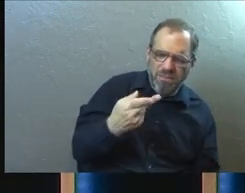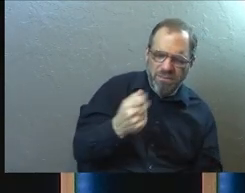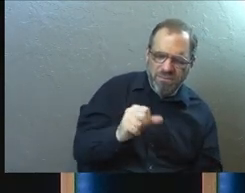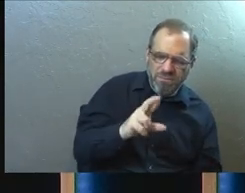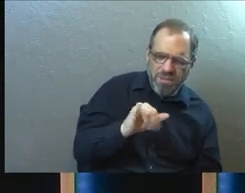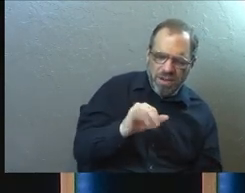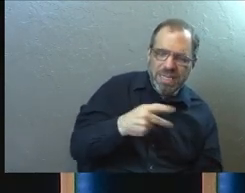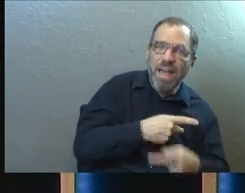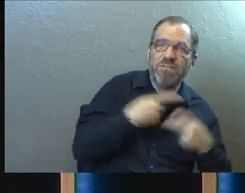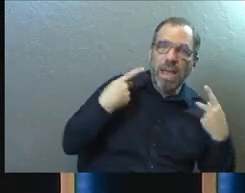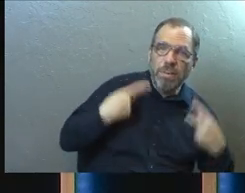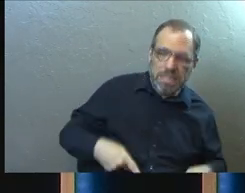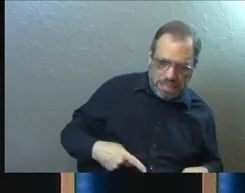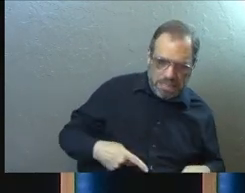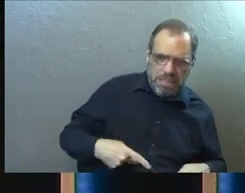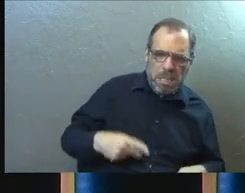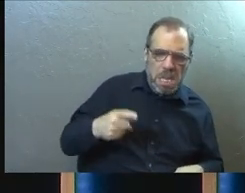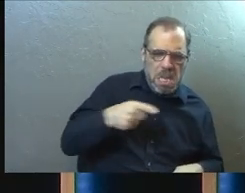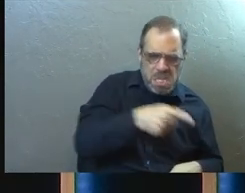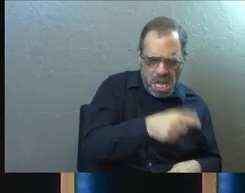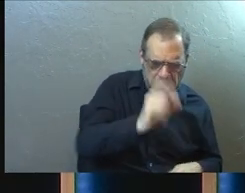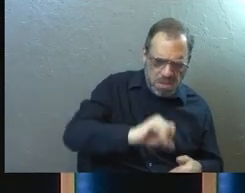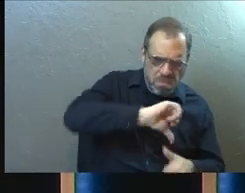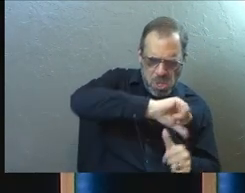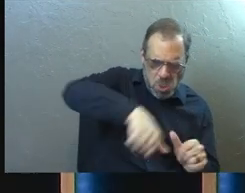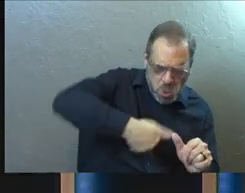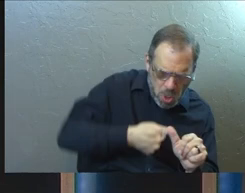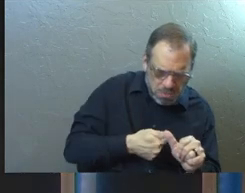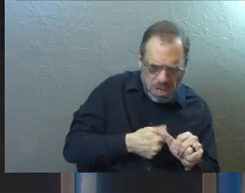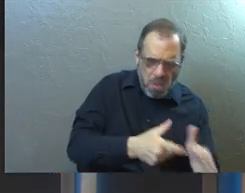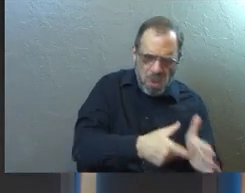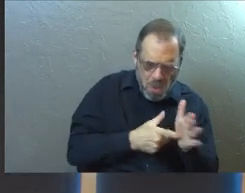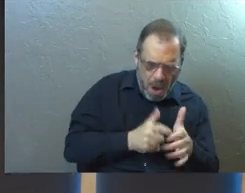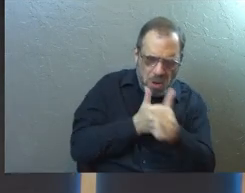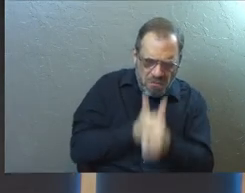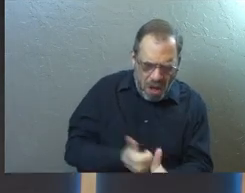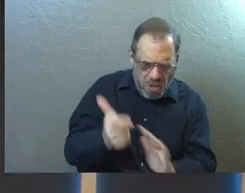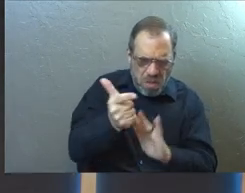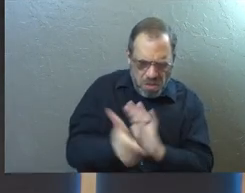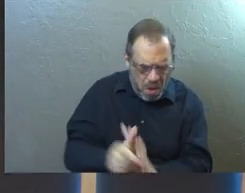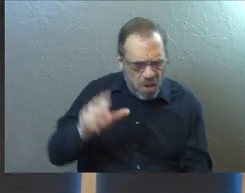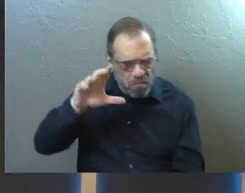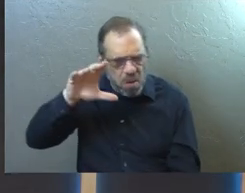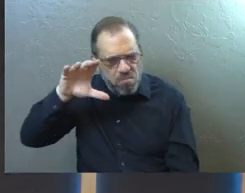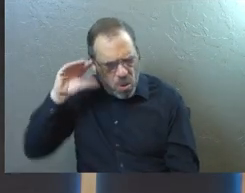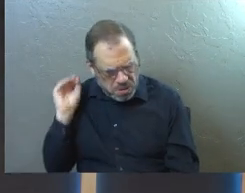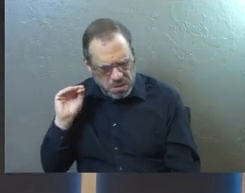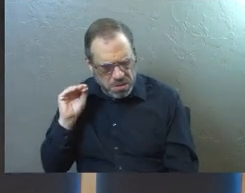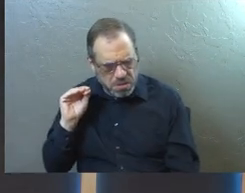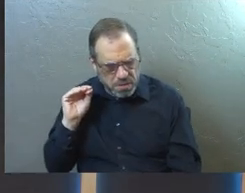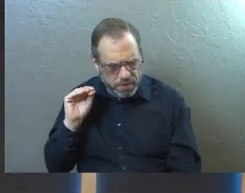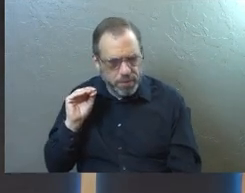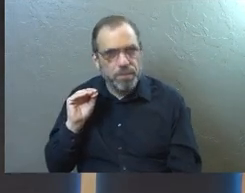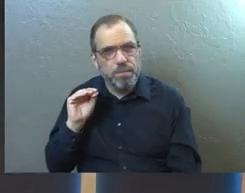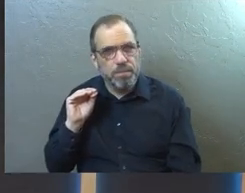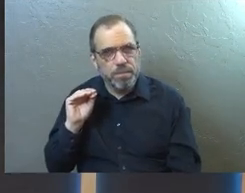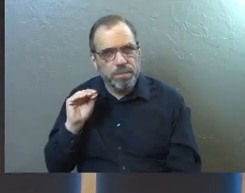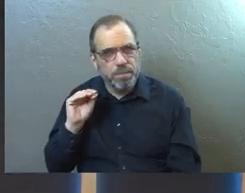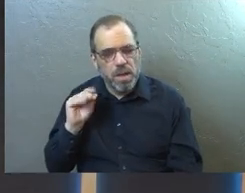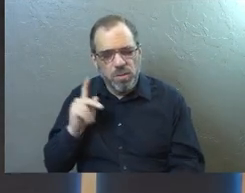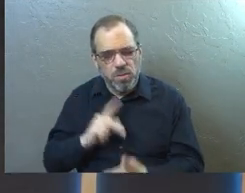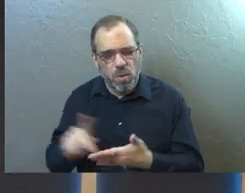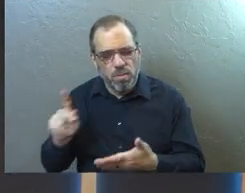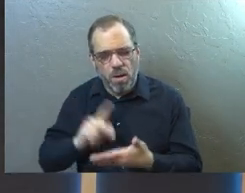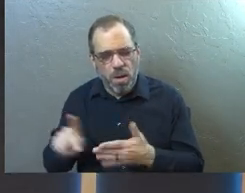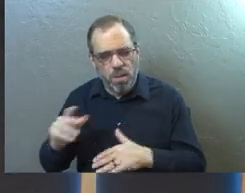stood up and insisted the Gentile converts must be circumcised and required to follow the law of Moses. So Paul and